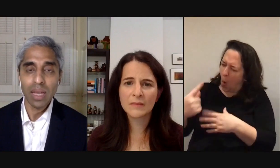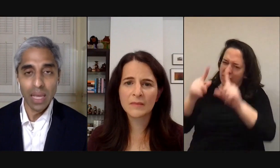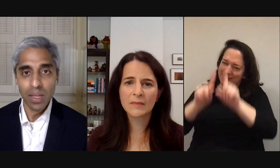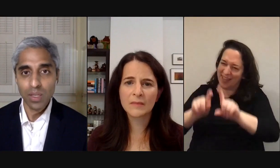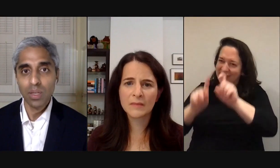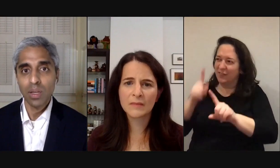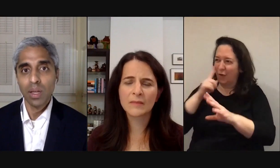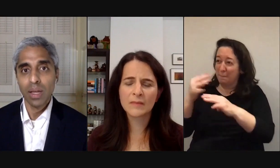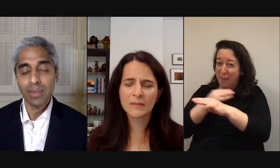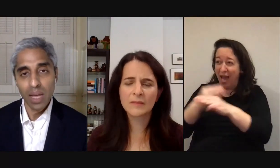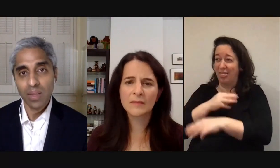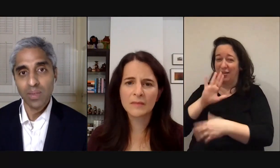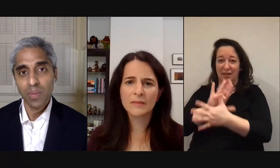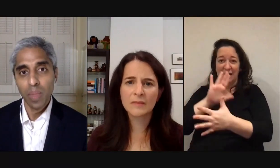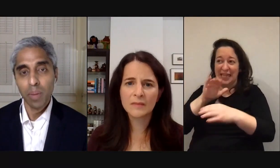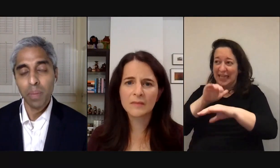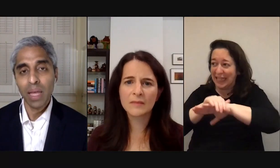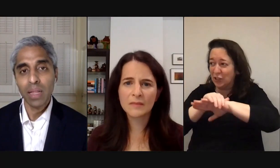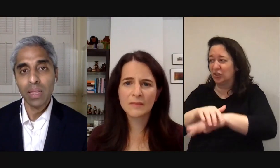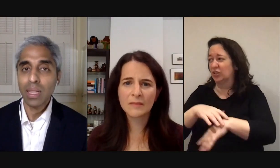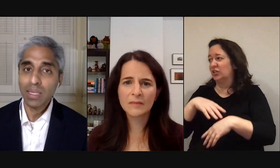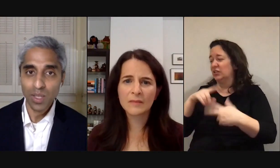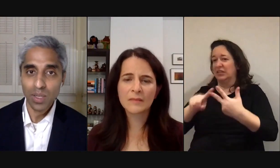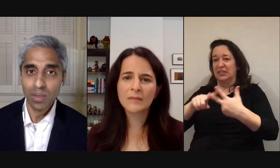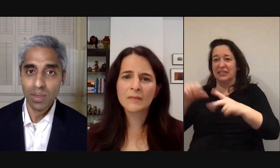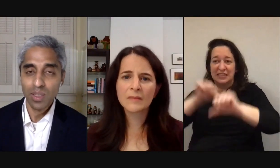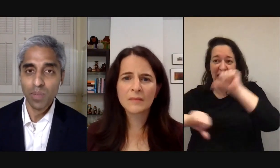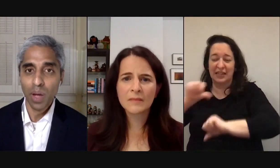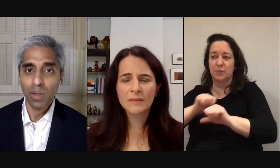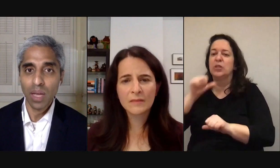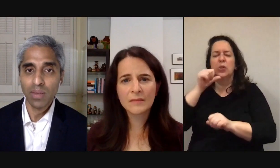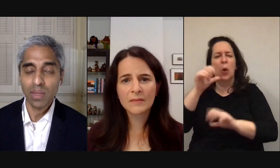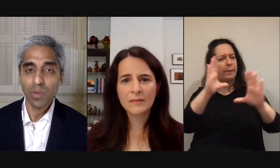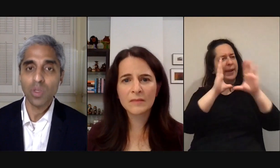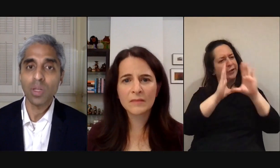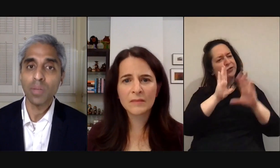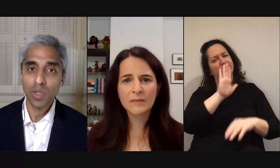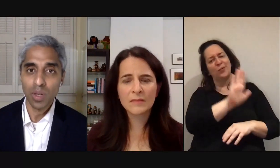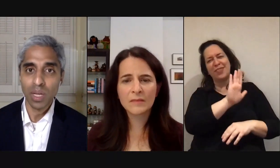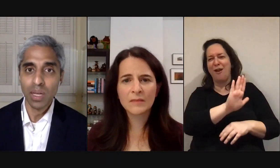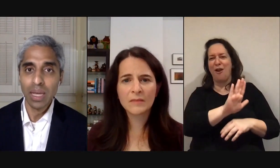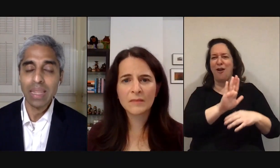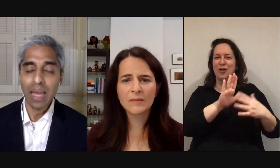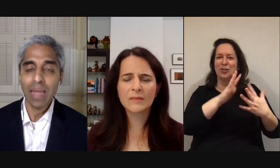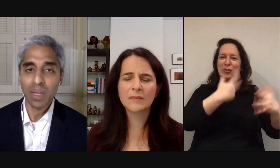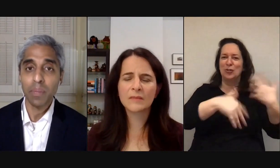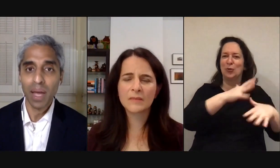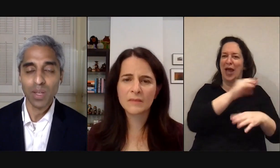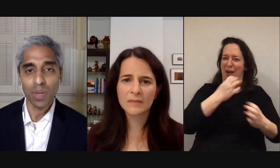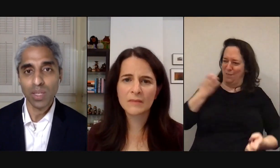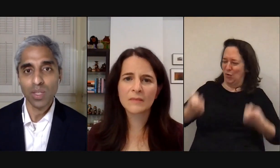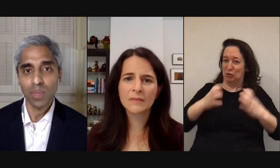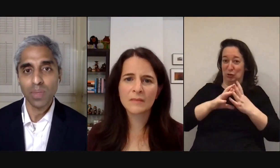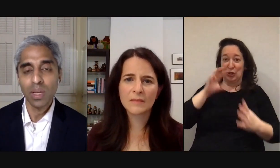and english and science but pay little attention to prioritizing their social emotional learning that has an